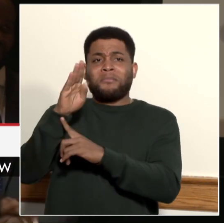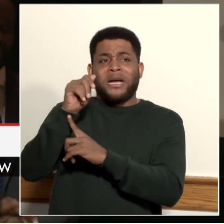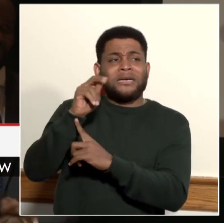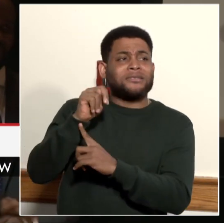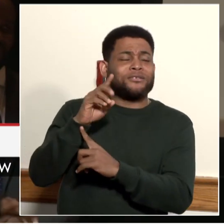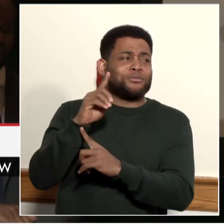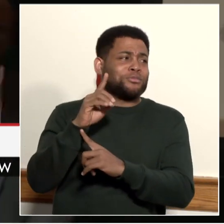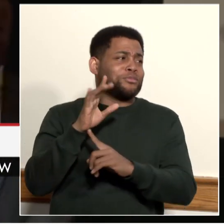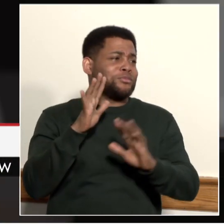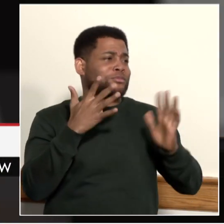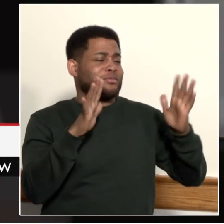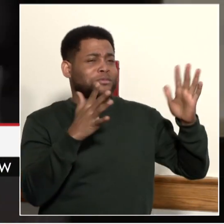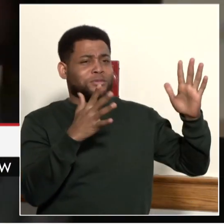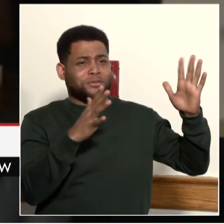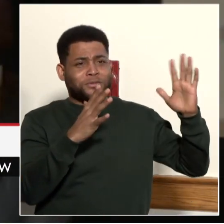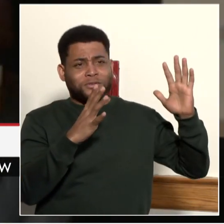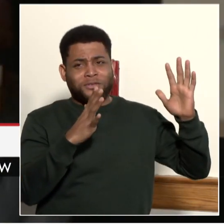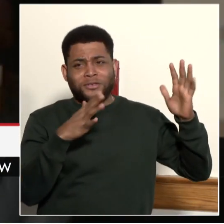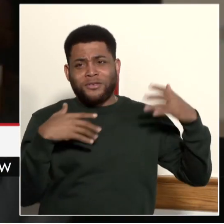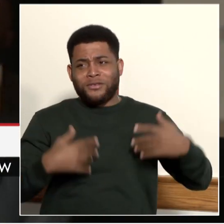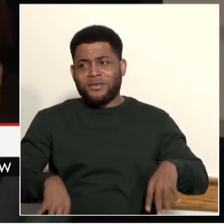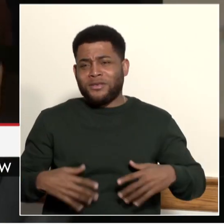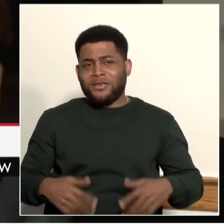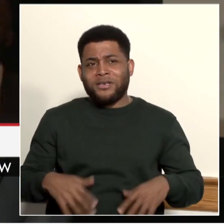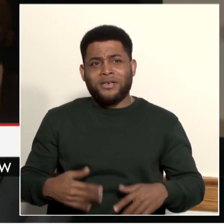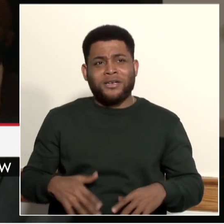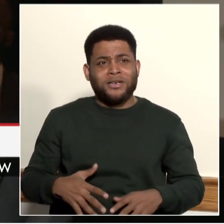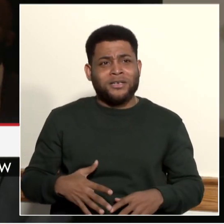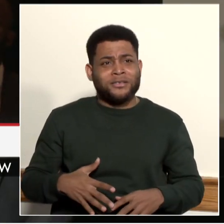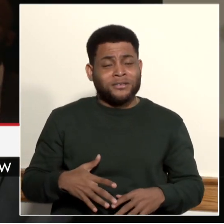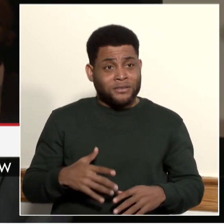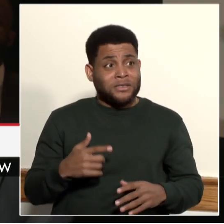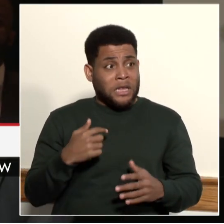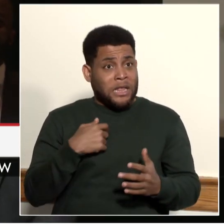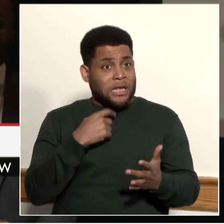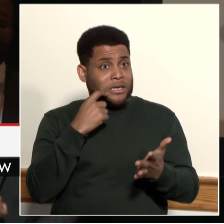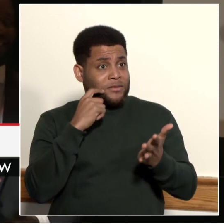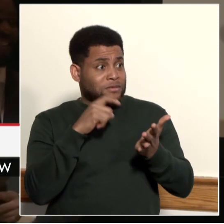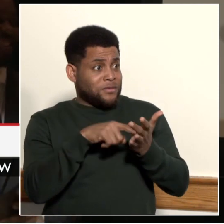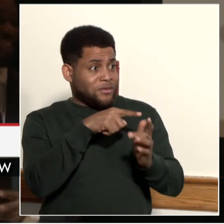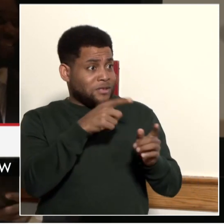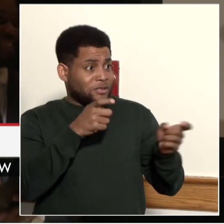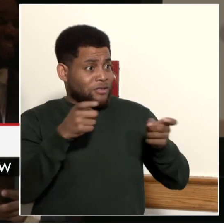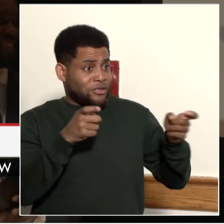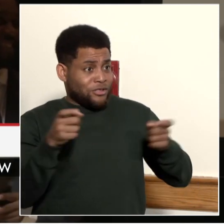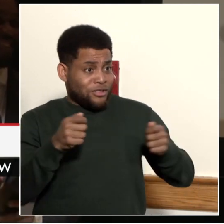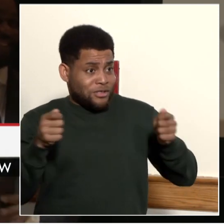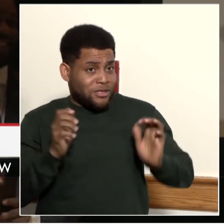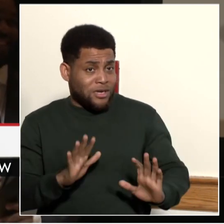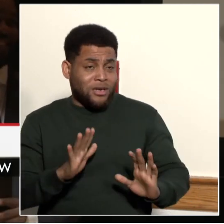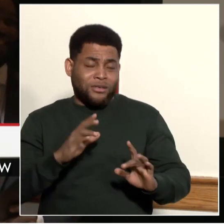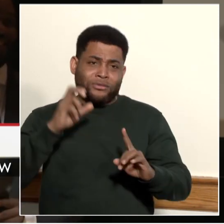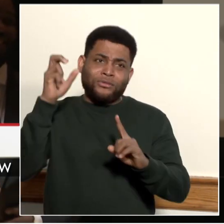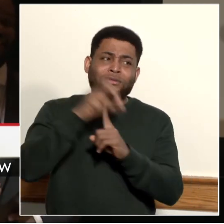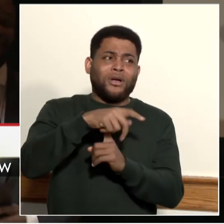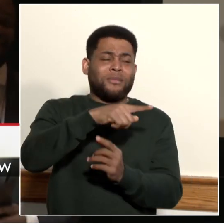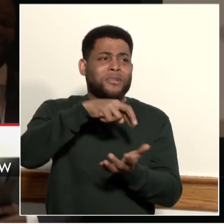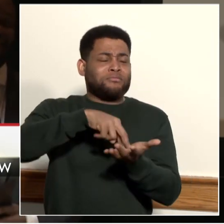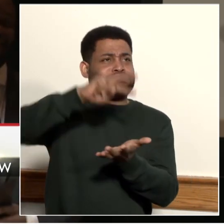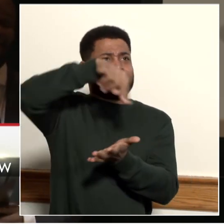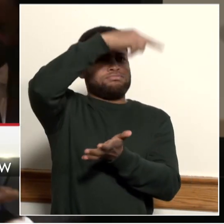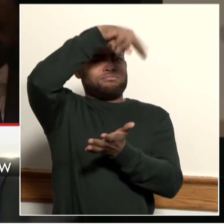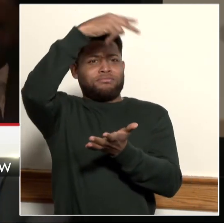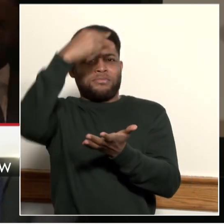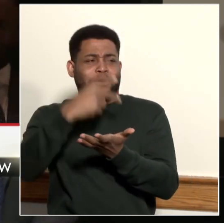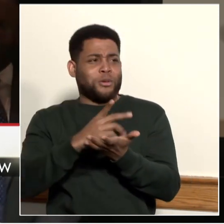And how about the cheerleaders, the Wolves cheerleading team? Now, I